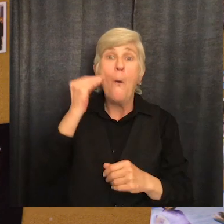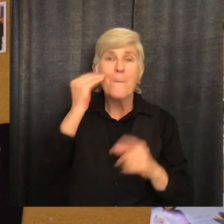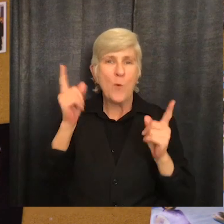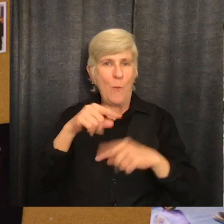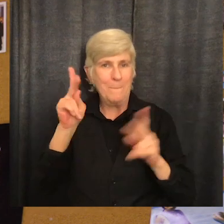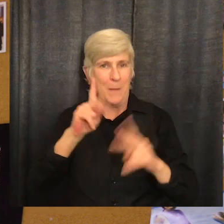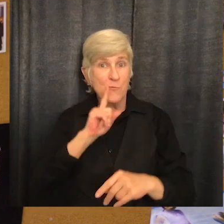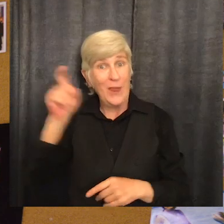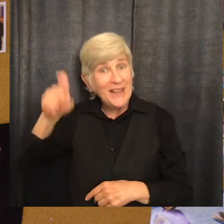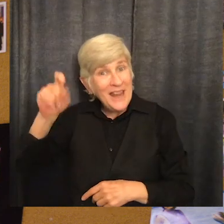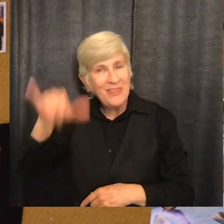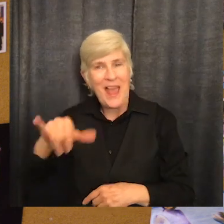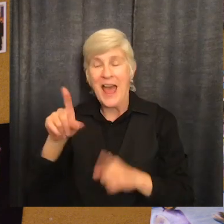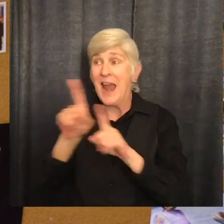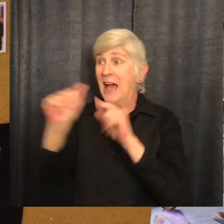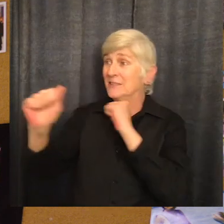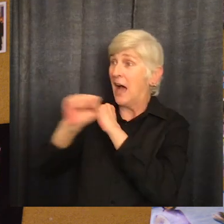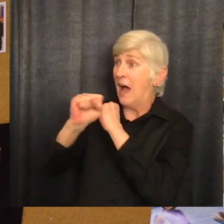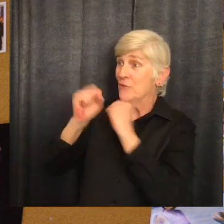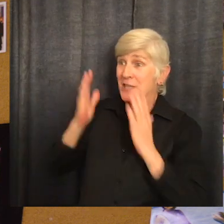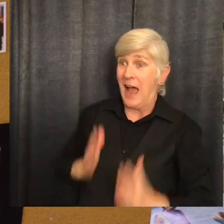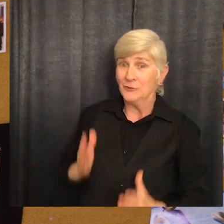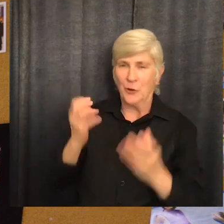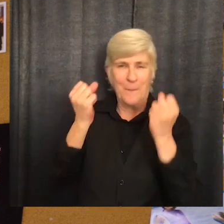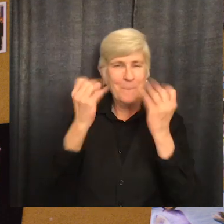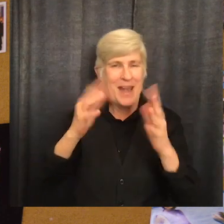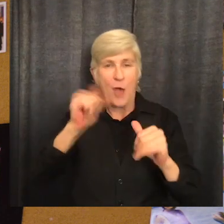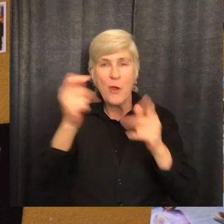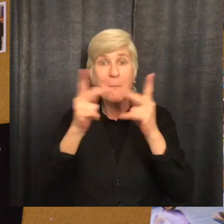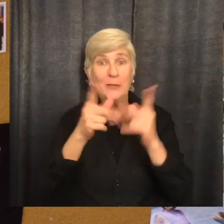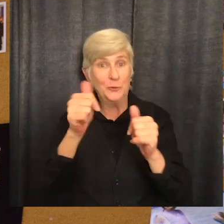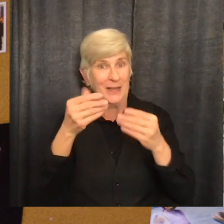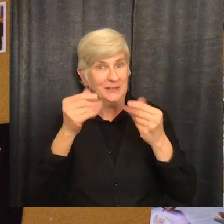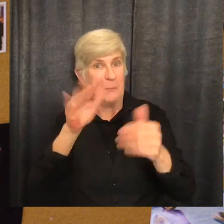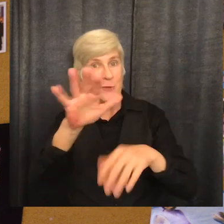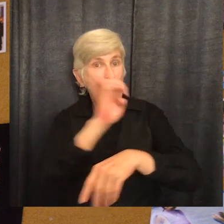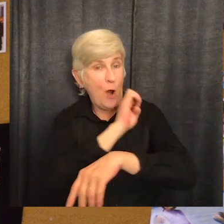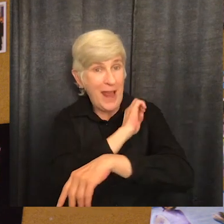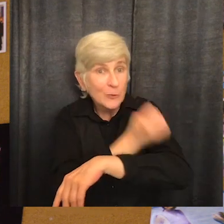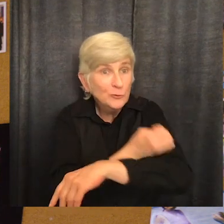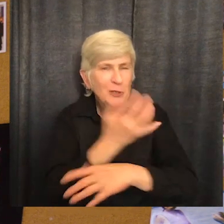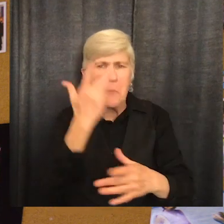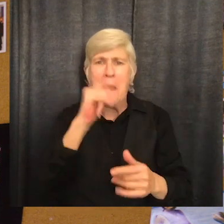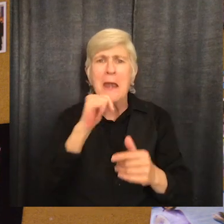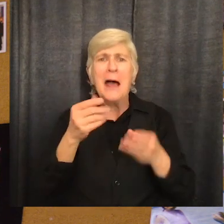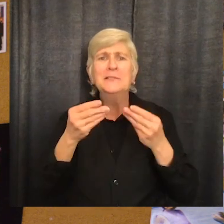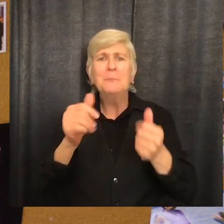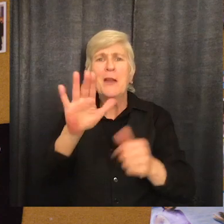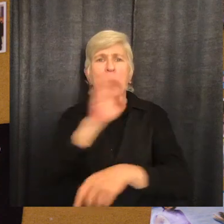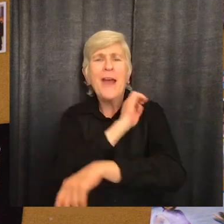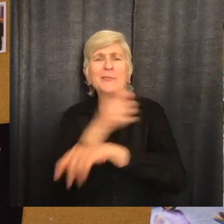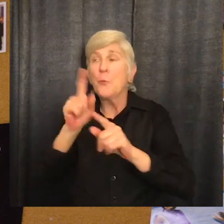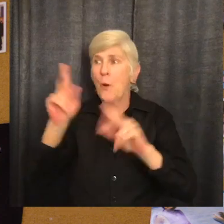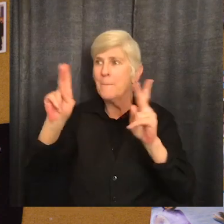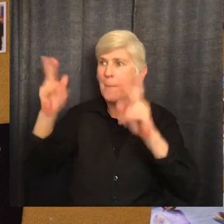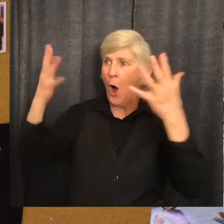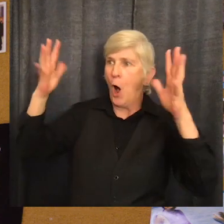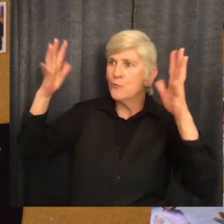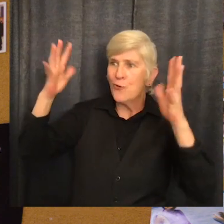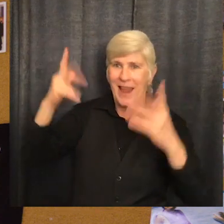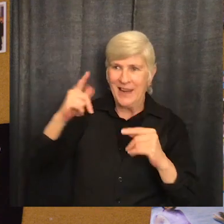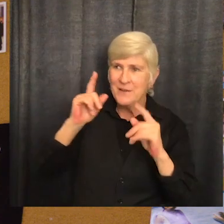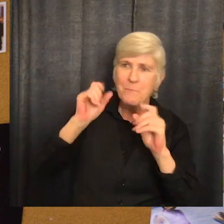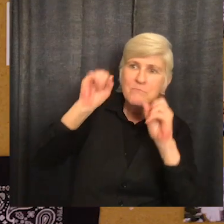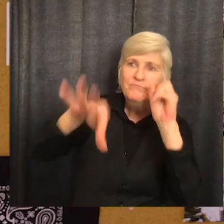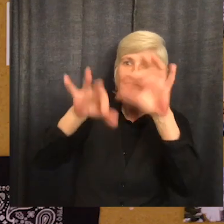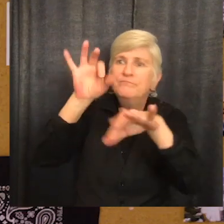it. And as an advertiser, there are lots of places where you can spend your energy, so why not spend it where people are already going to